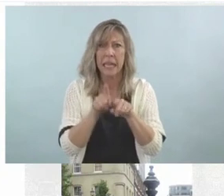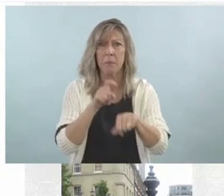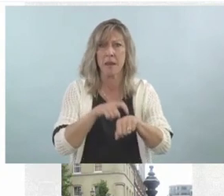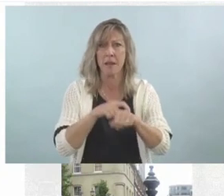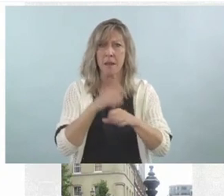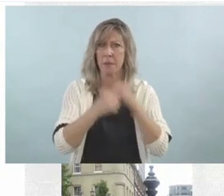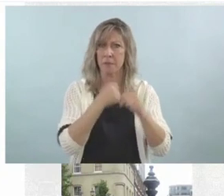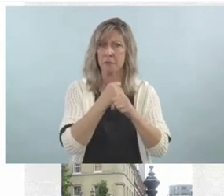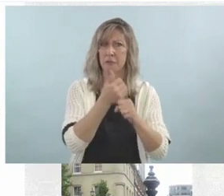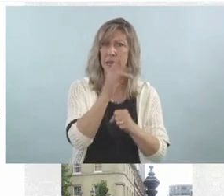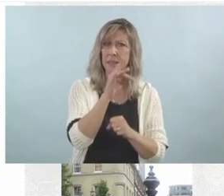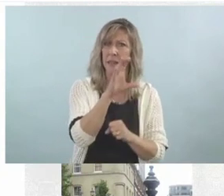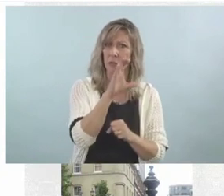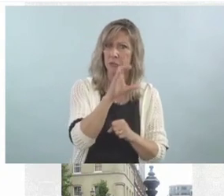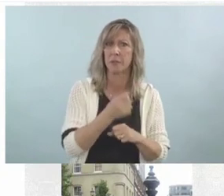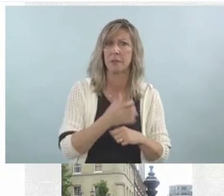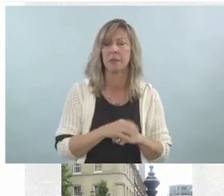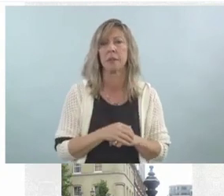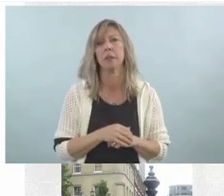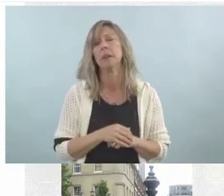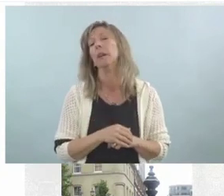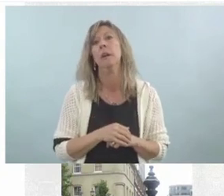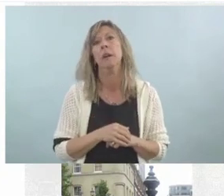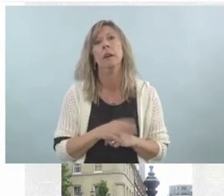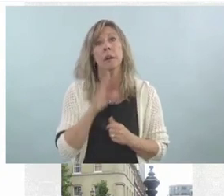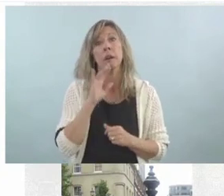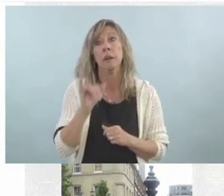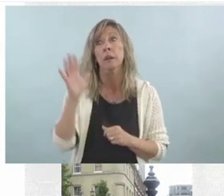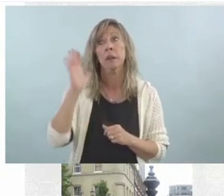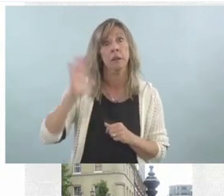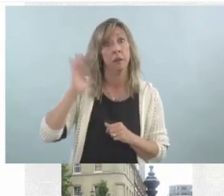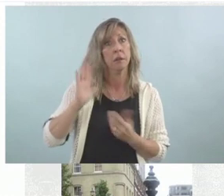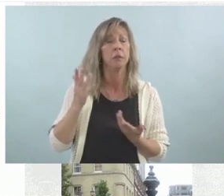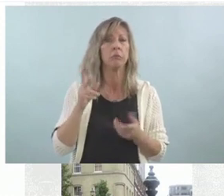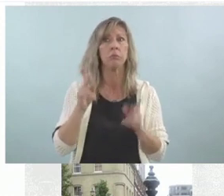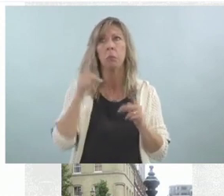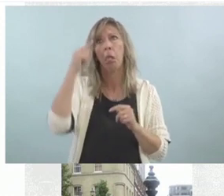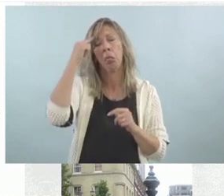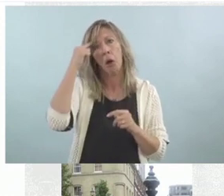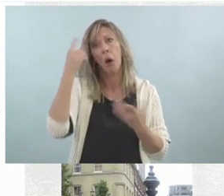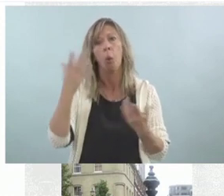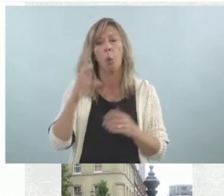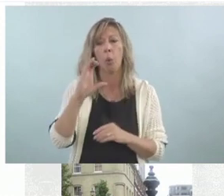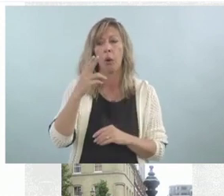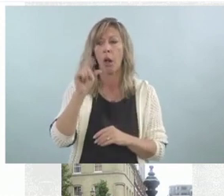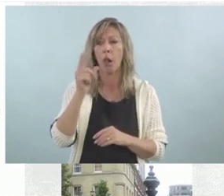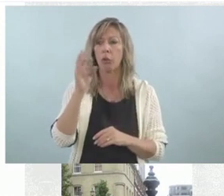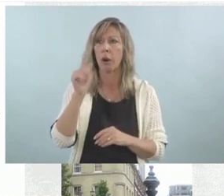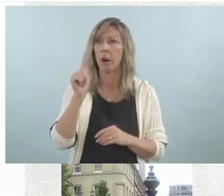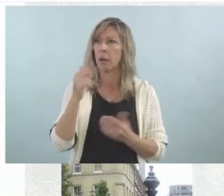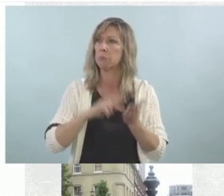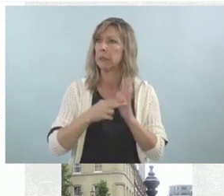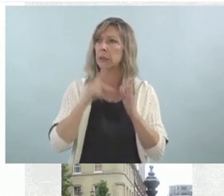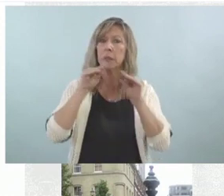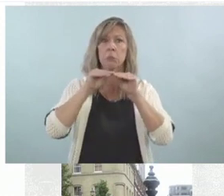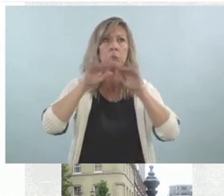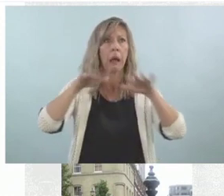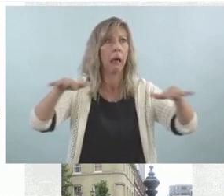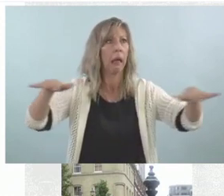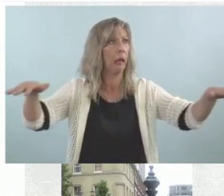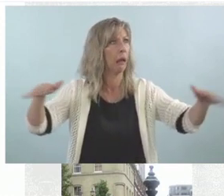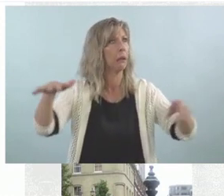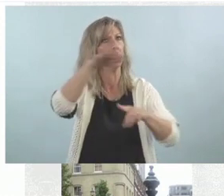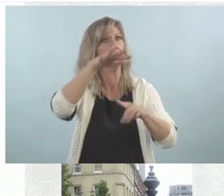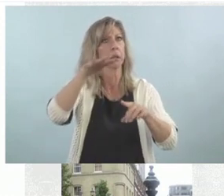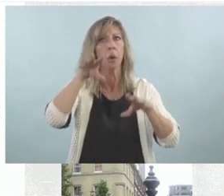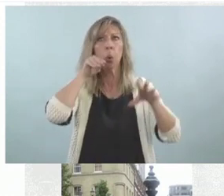Now, at that time, it was believed that cholera was something that existed in the air and that we were all vulnerable to cholera.